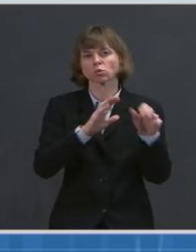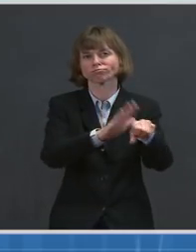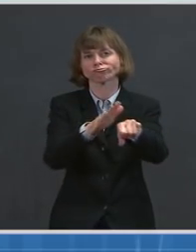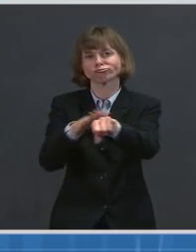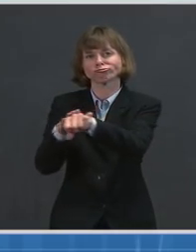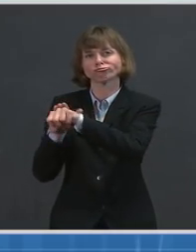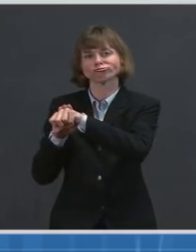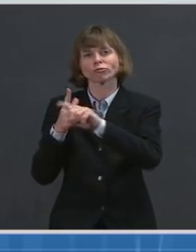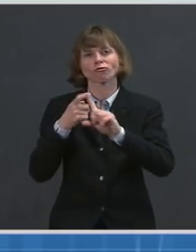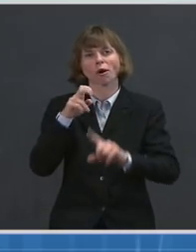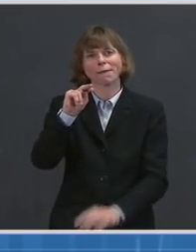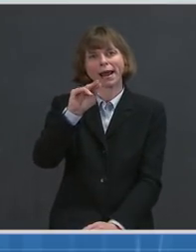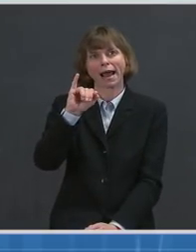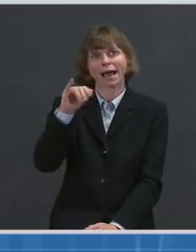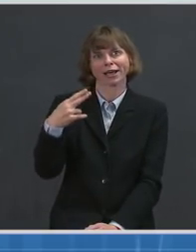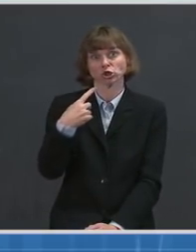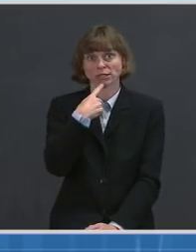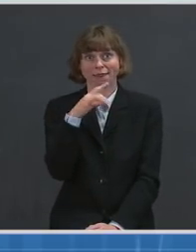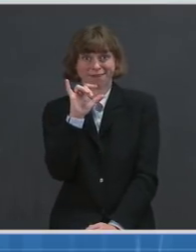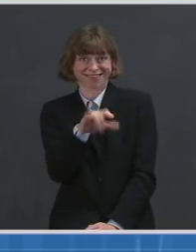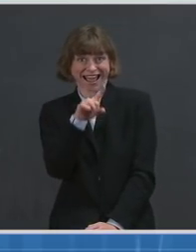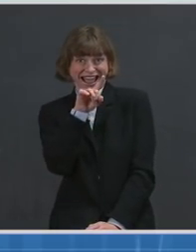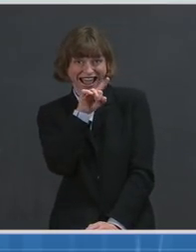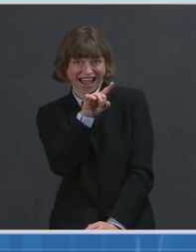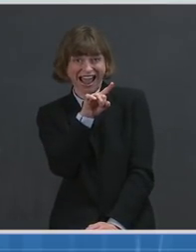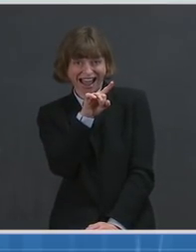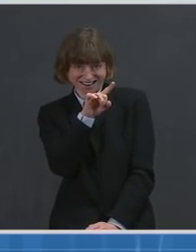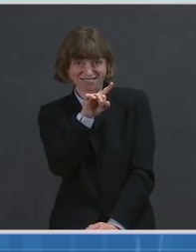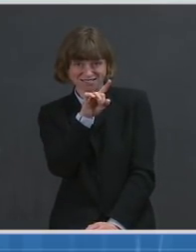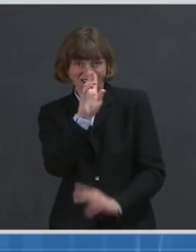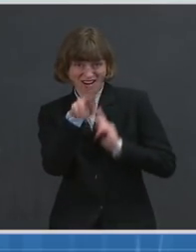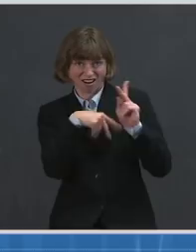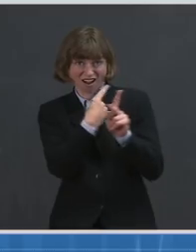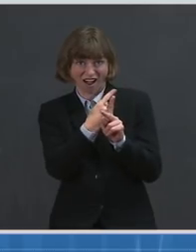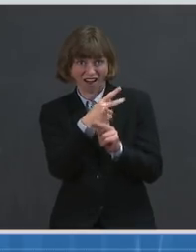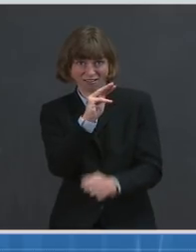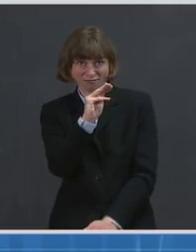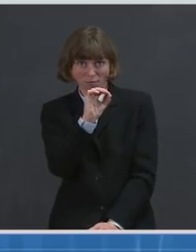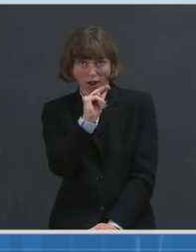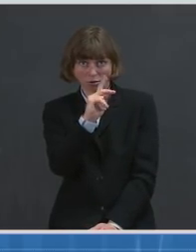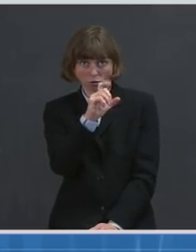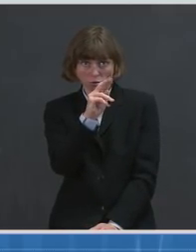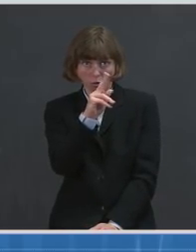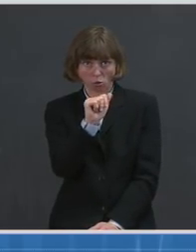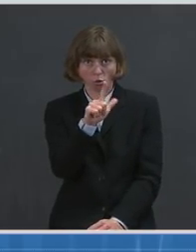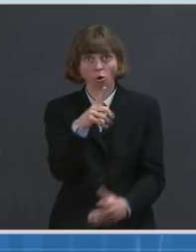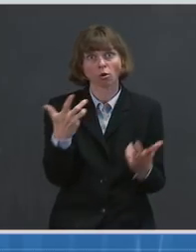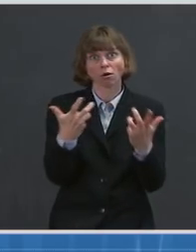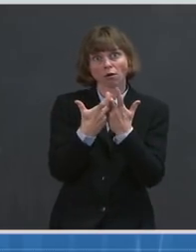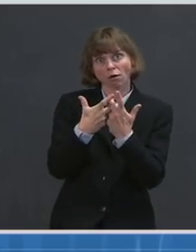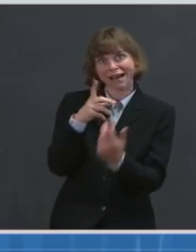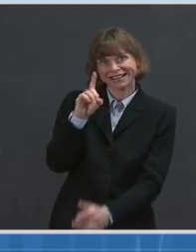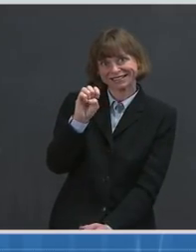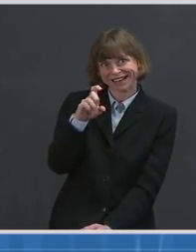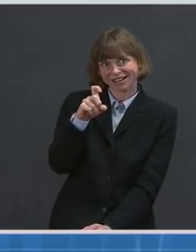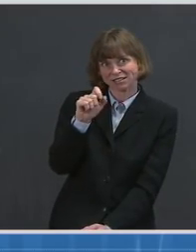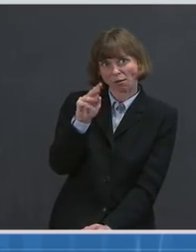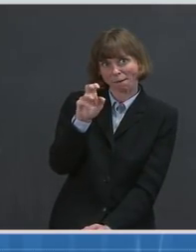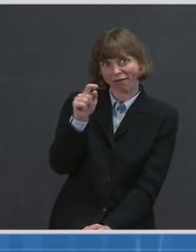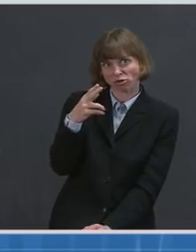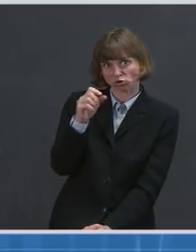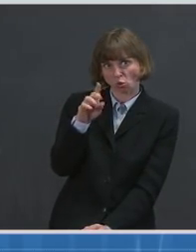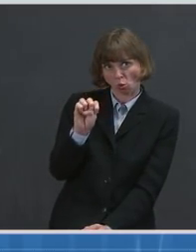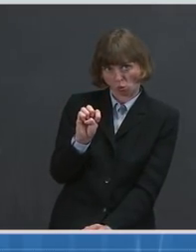which showed that this particular monoclonal antibody, in combination with dexamethasone, for